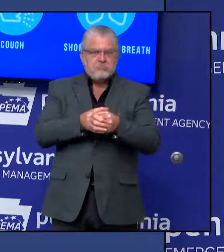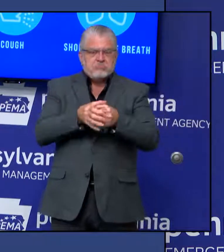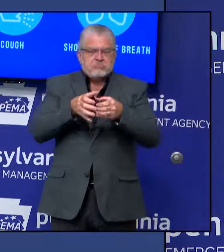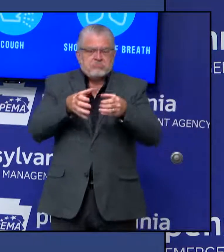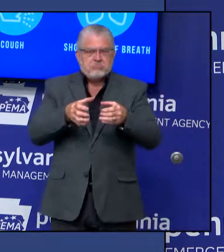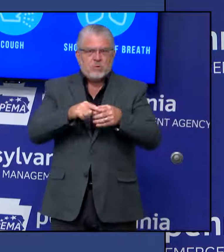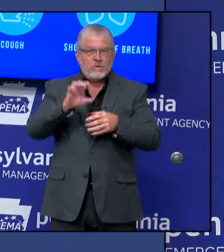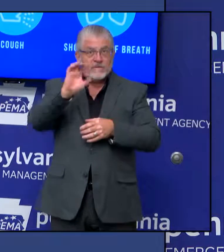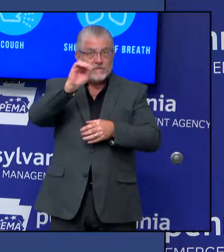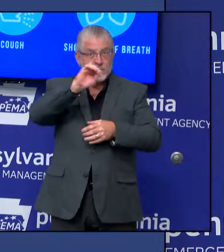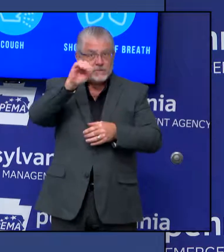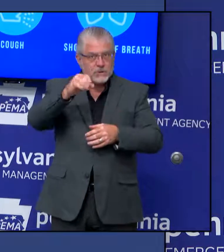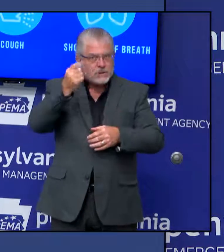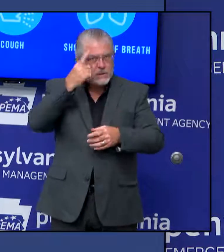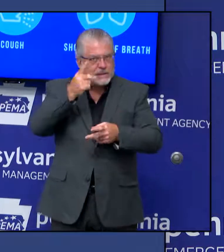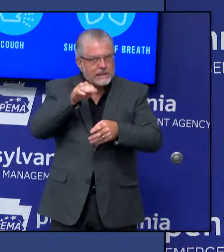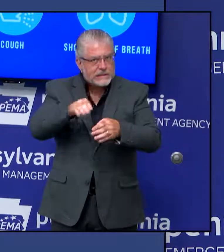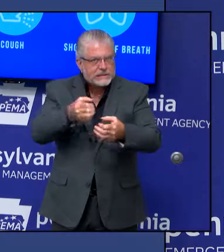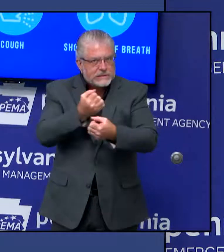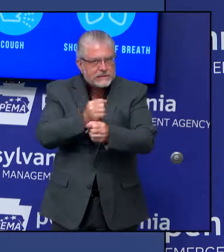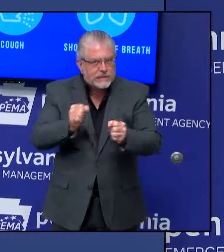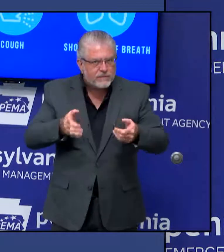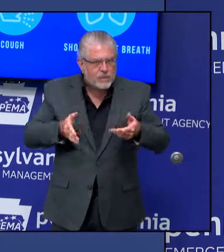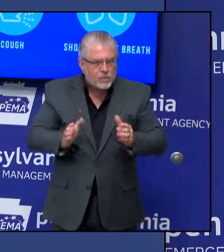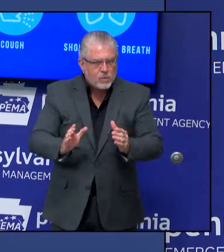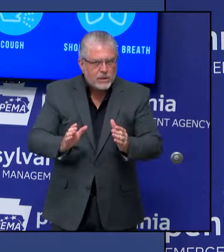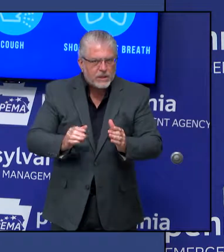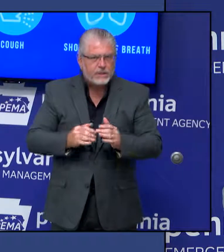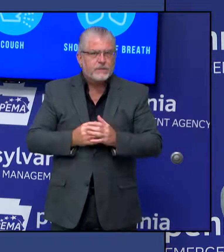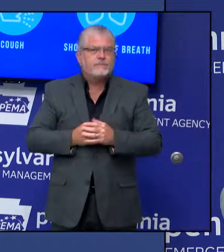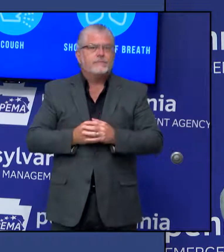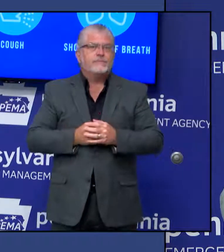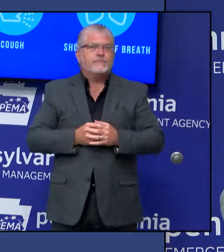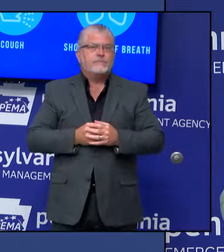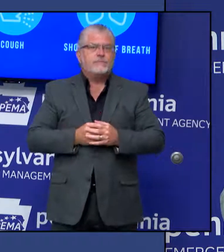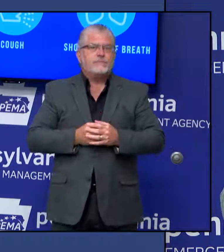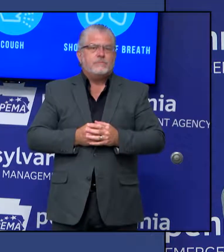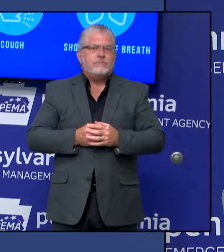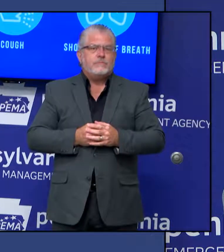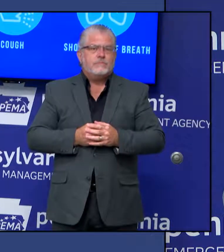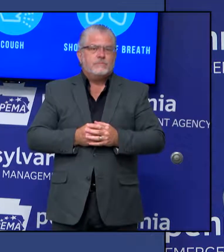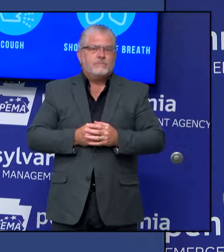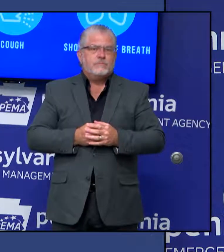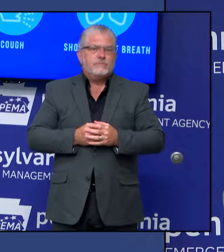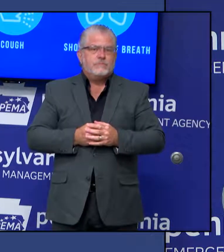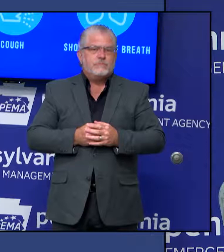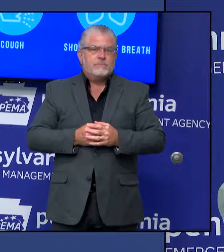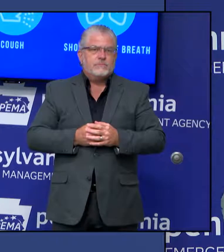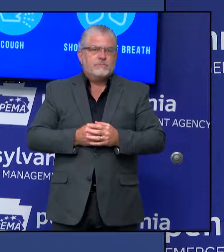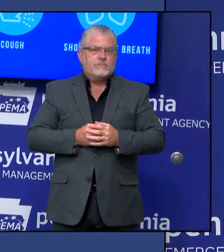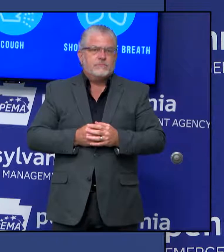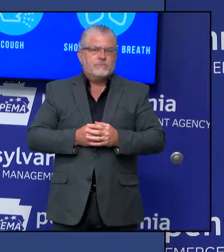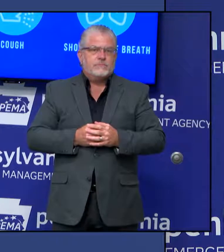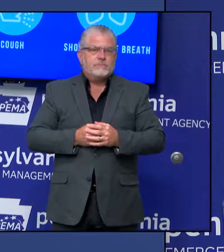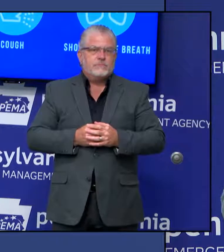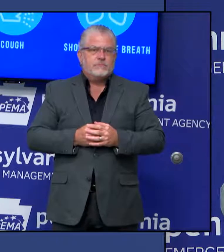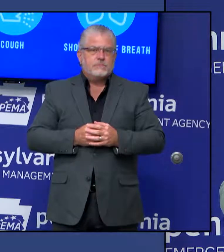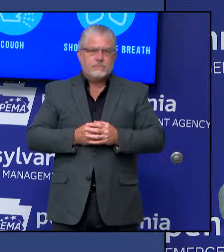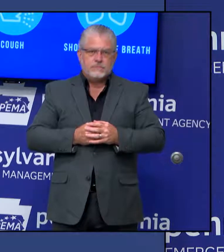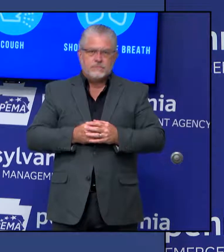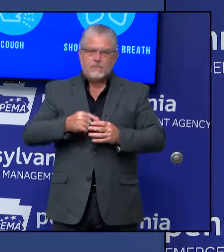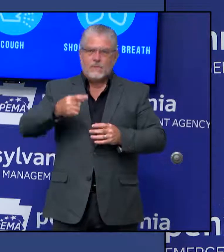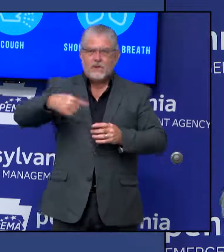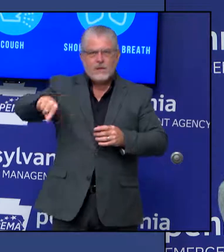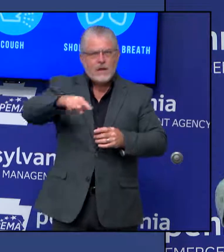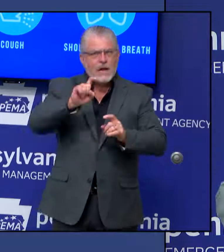using the capacity where they're going to be doing their reports, their capacity for the,